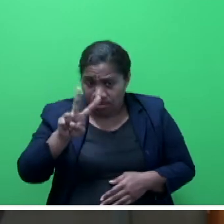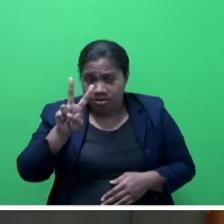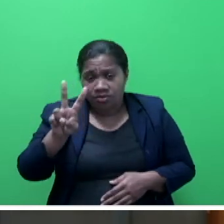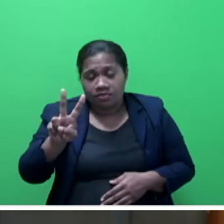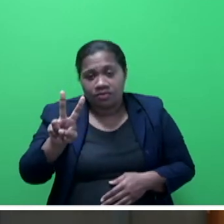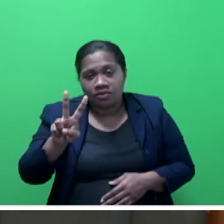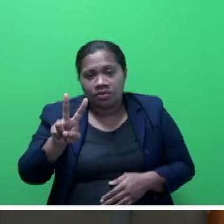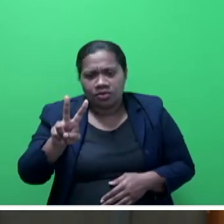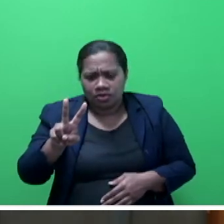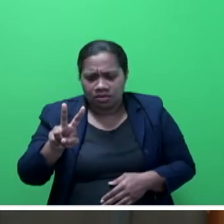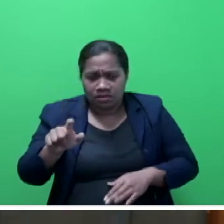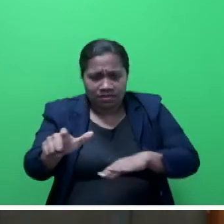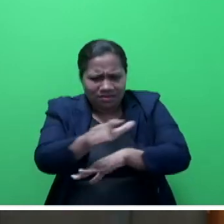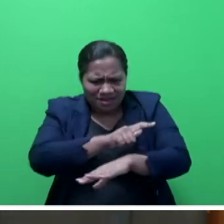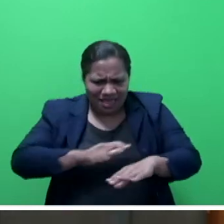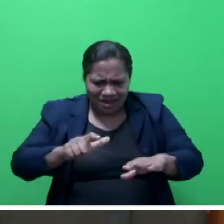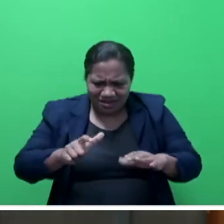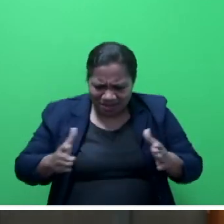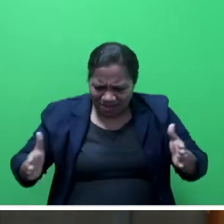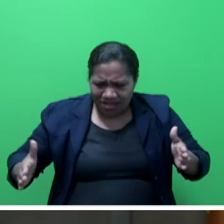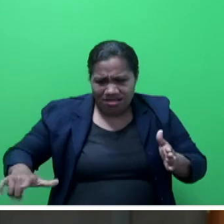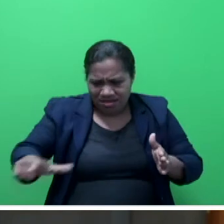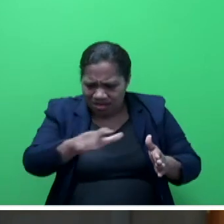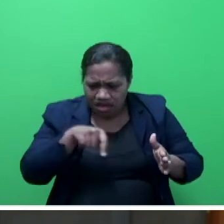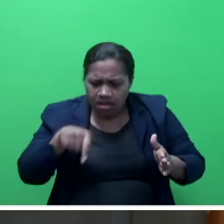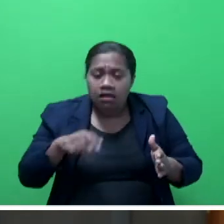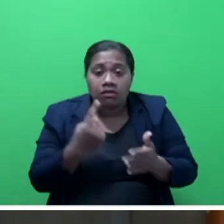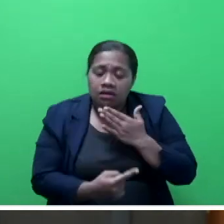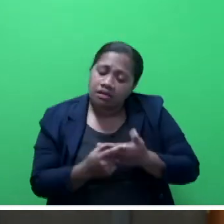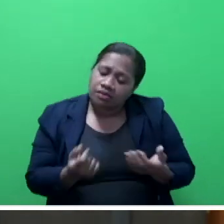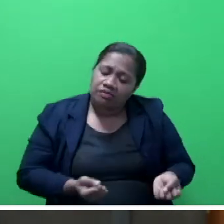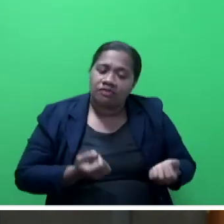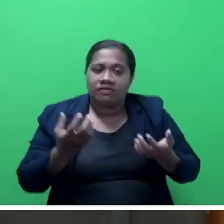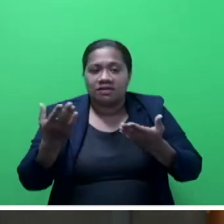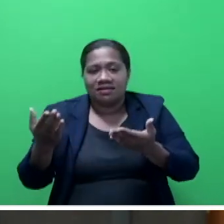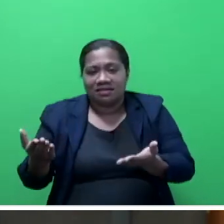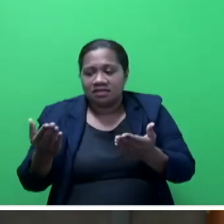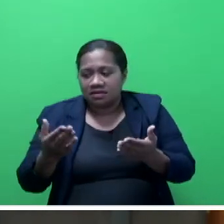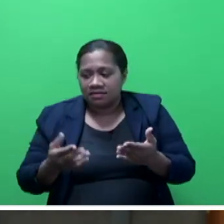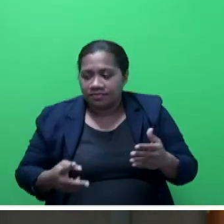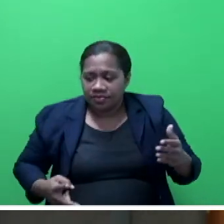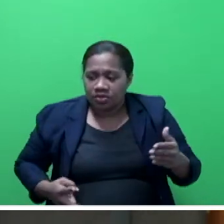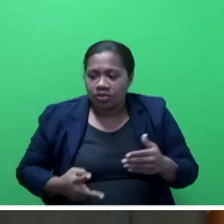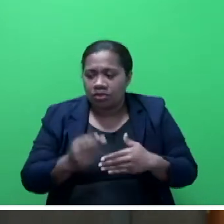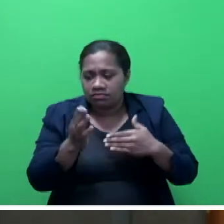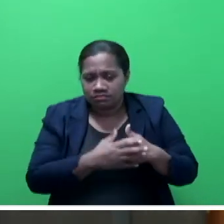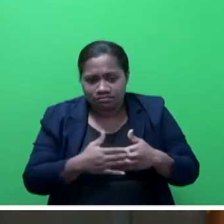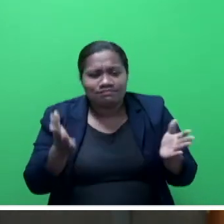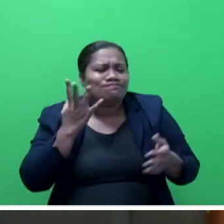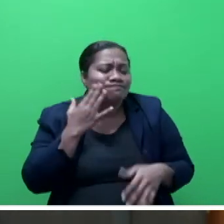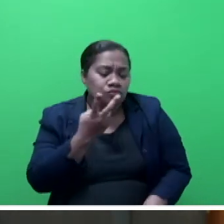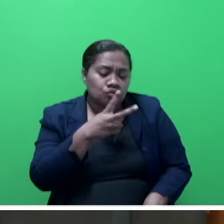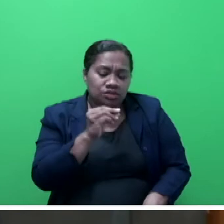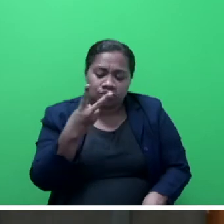unused land is provided to the respective youth clubs. It was launched in August 2020, Mr Speaker Say,